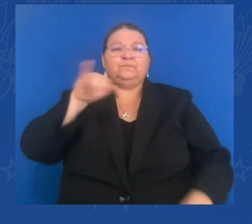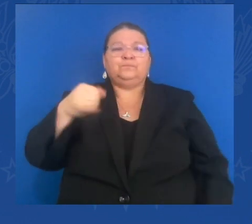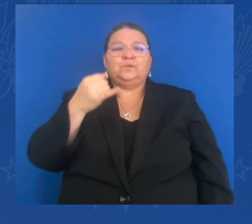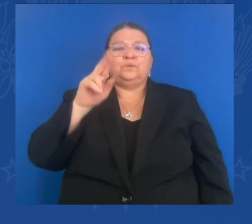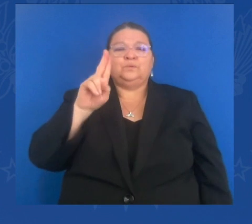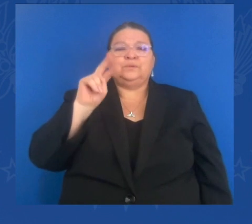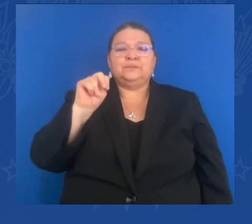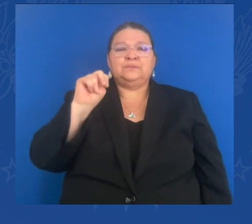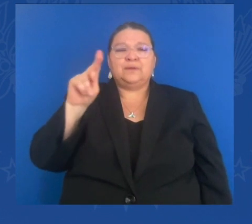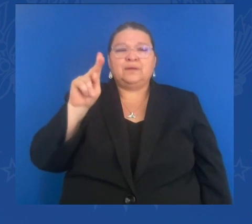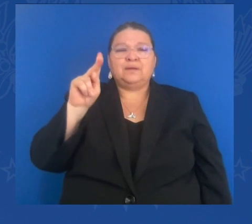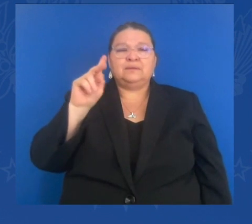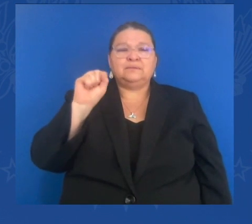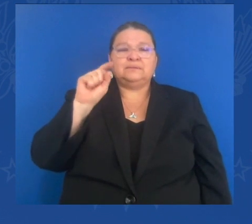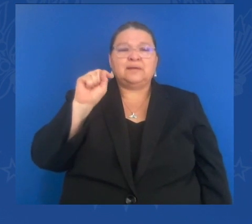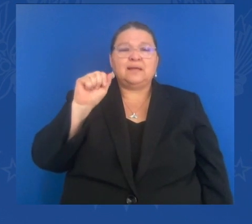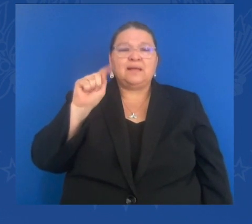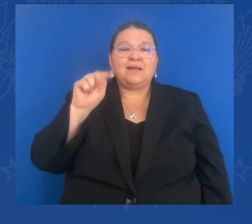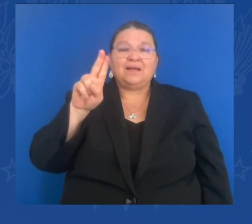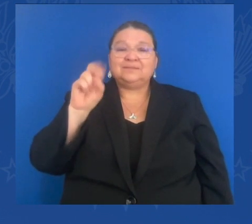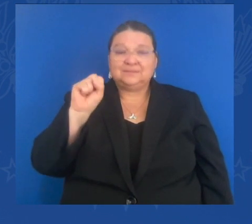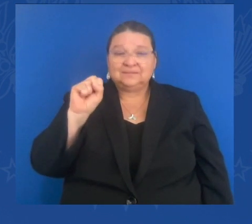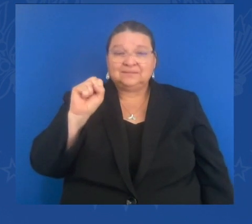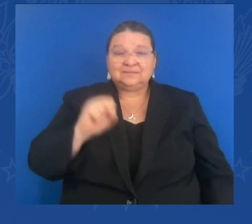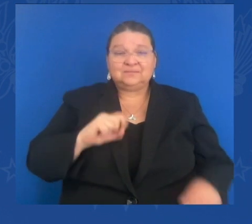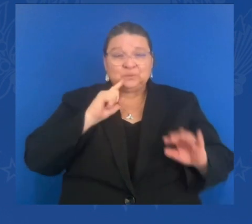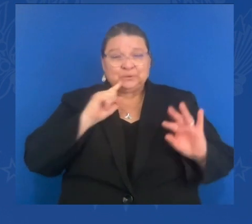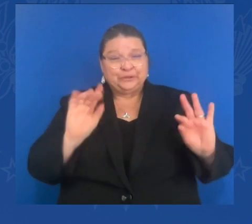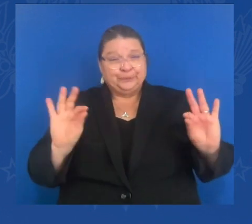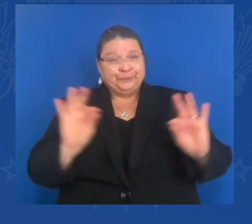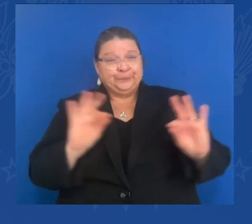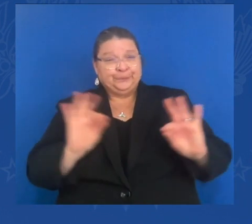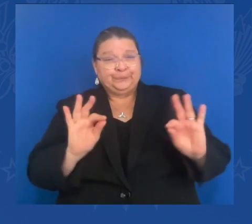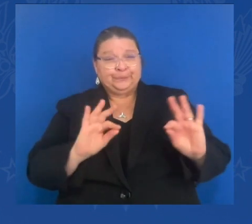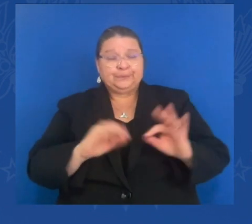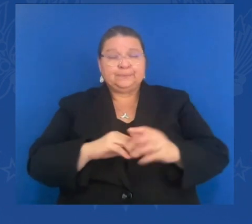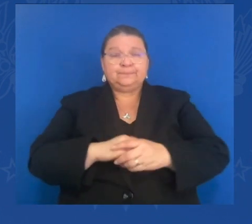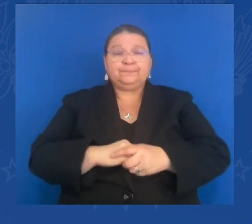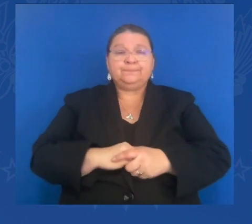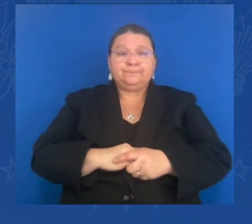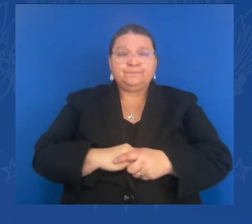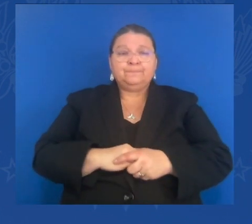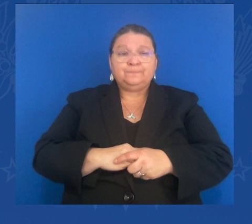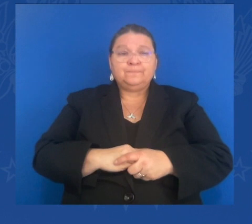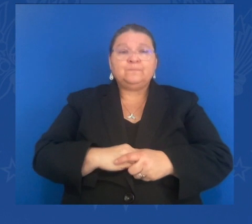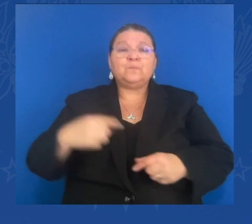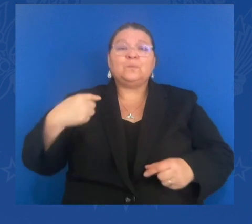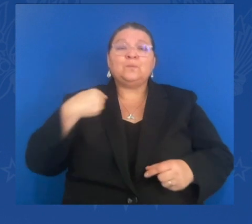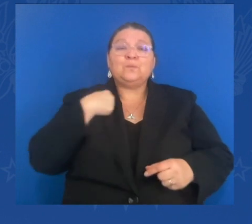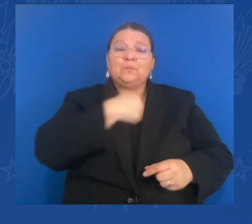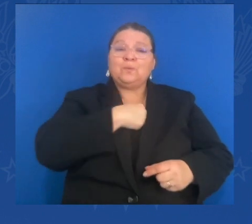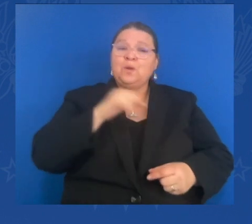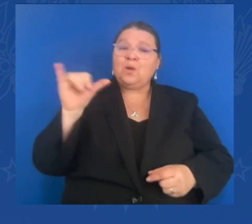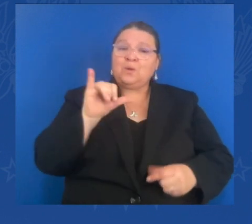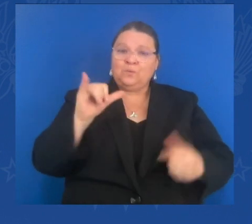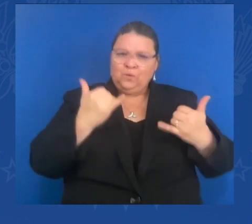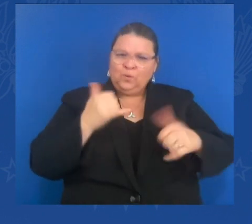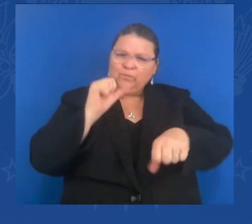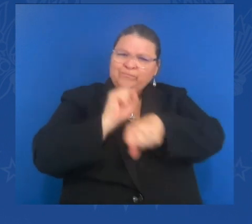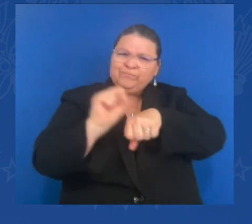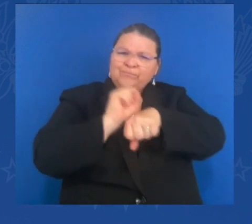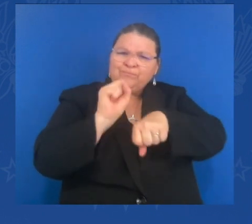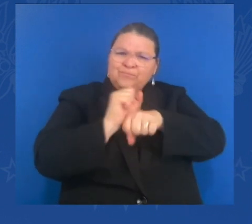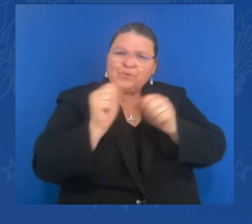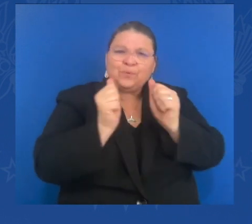to close corporations with allies and partners to make sure that the close cooperation we continue to have, the Ukrainian people